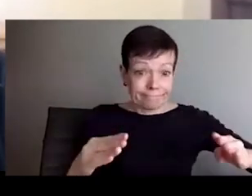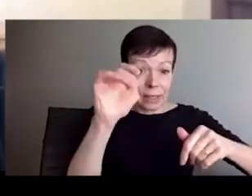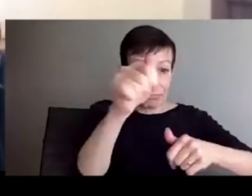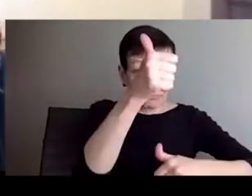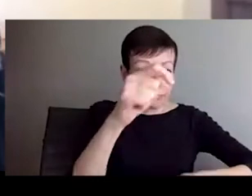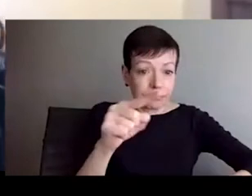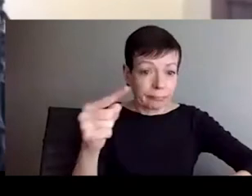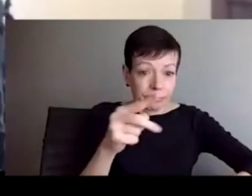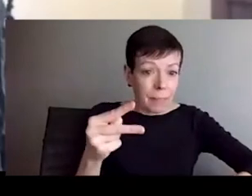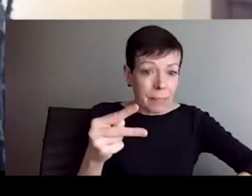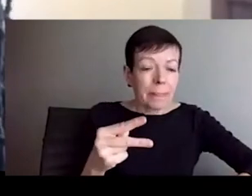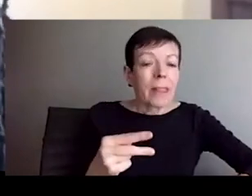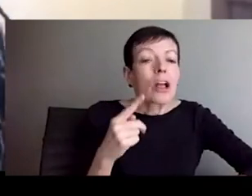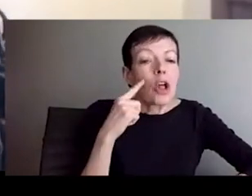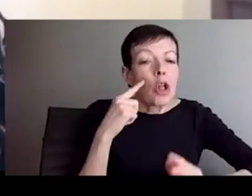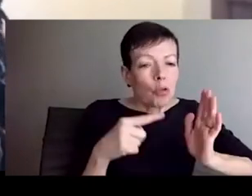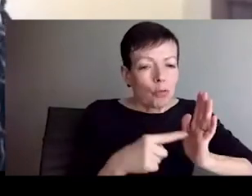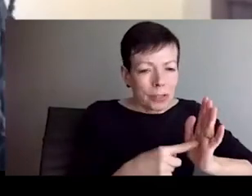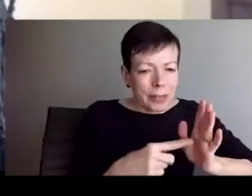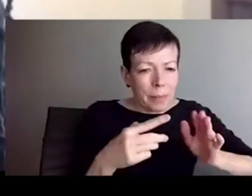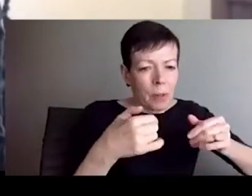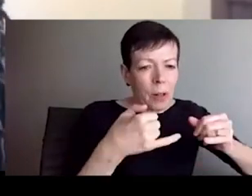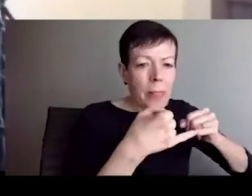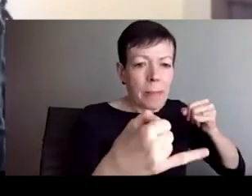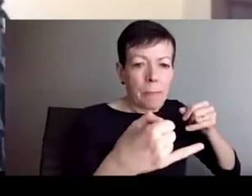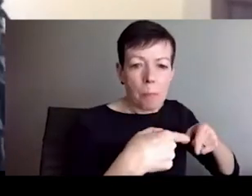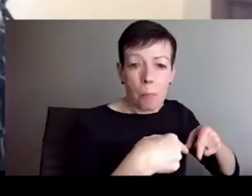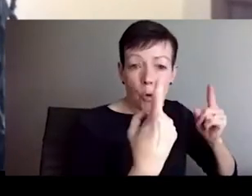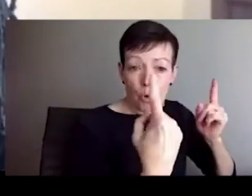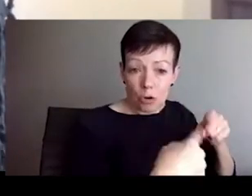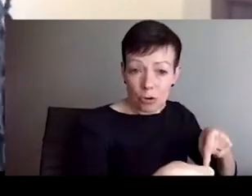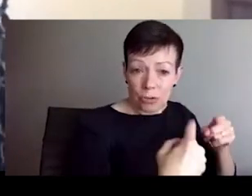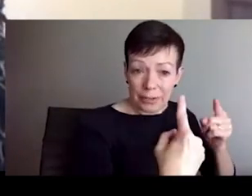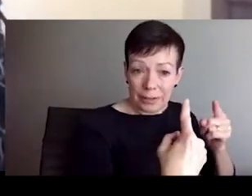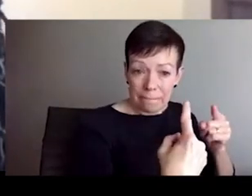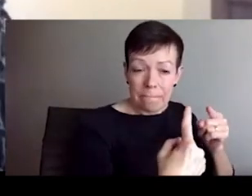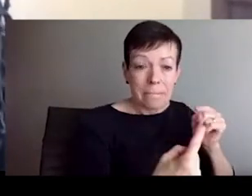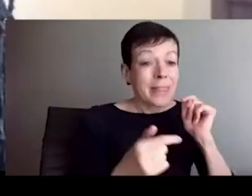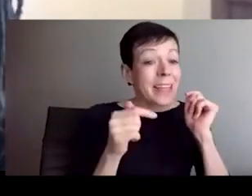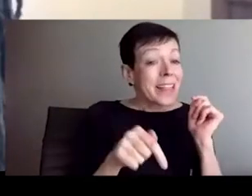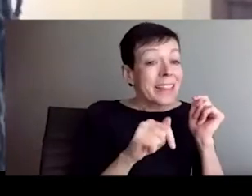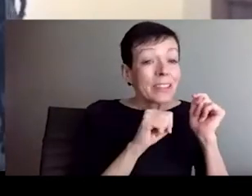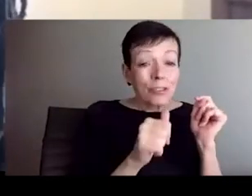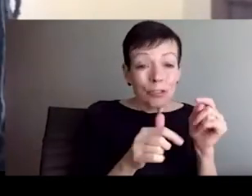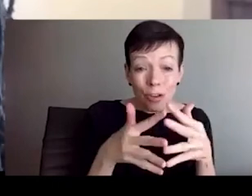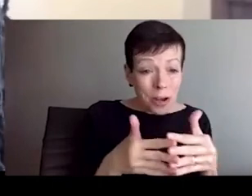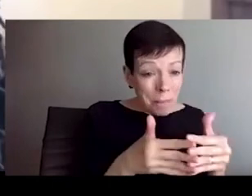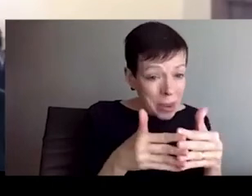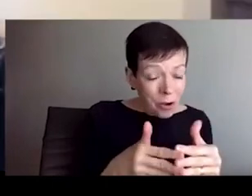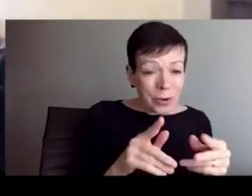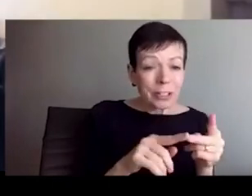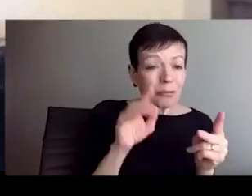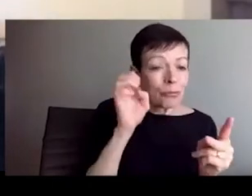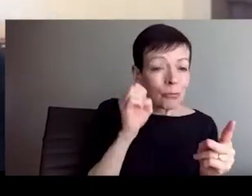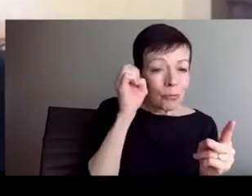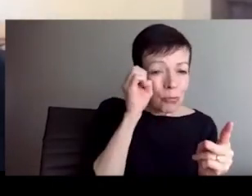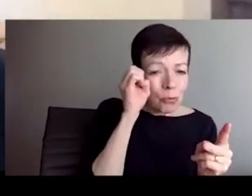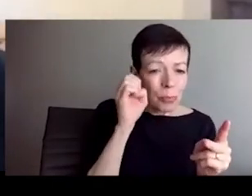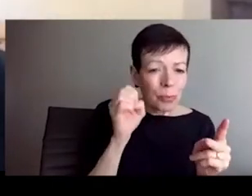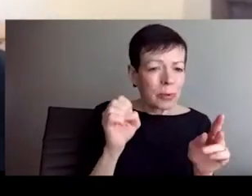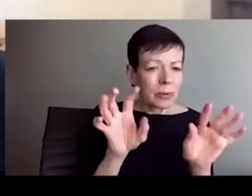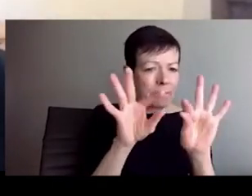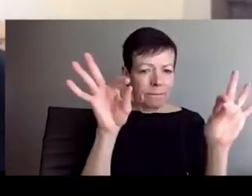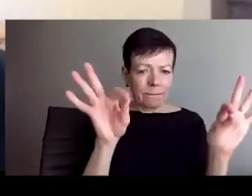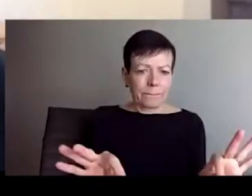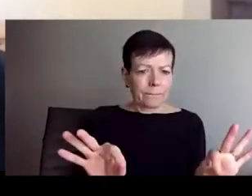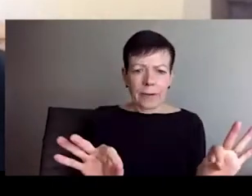you know, so we know that race as a biological category and understanding does not hold weight, right? But race is still very